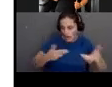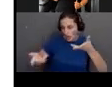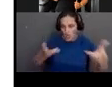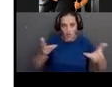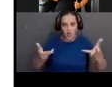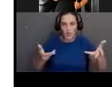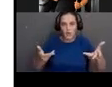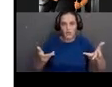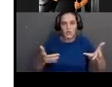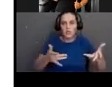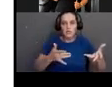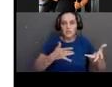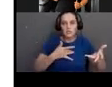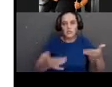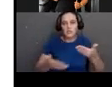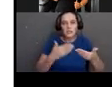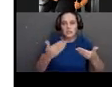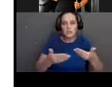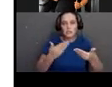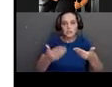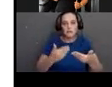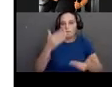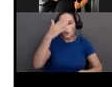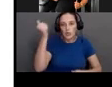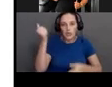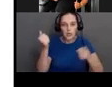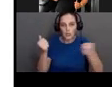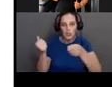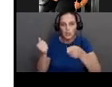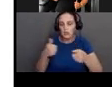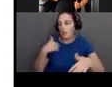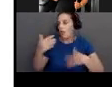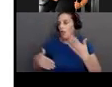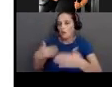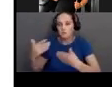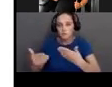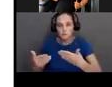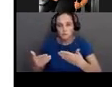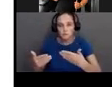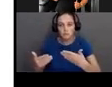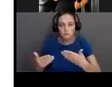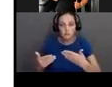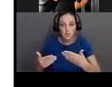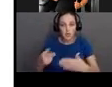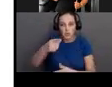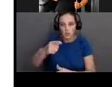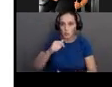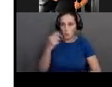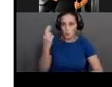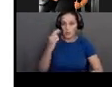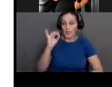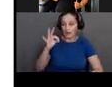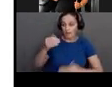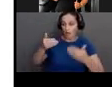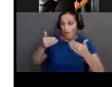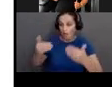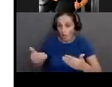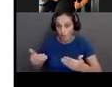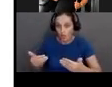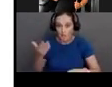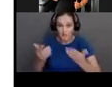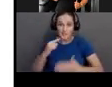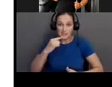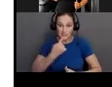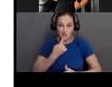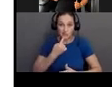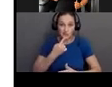it's easy to do some of these things, especially when you don't realize that there's a significant consequence attached. So, we would just say